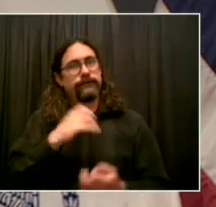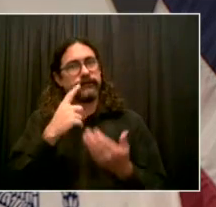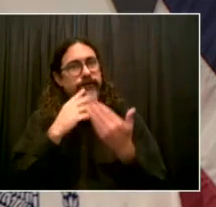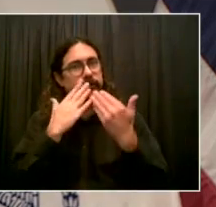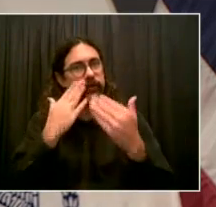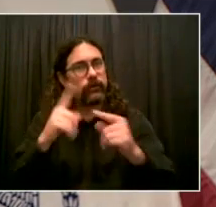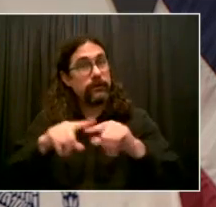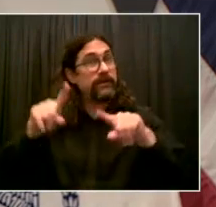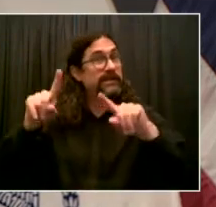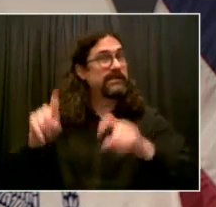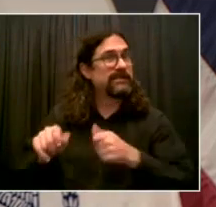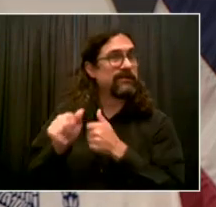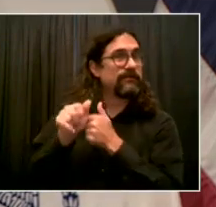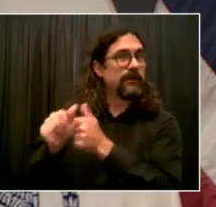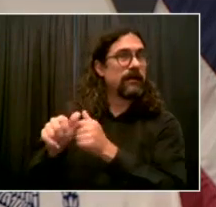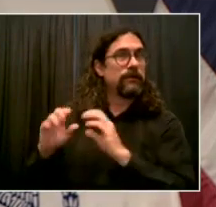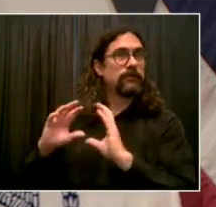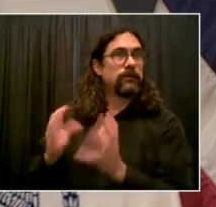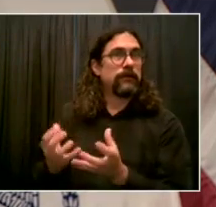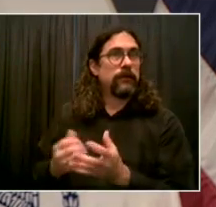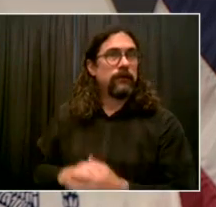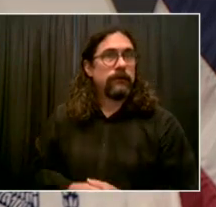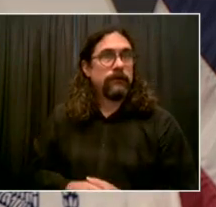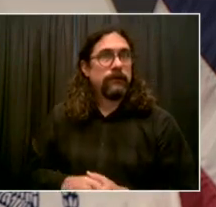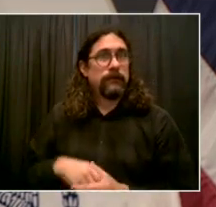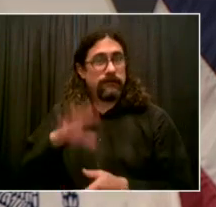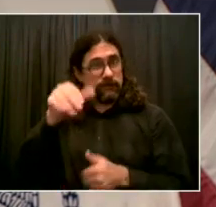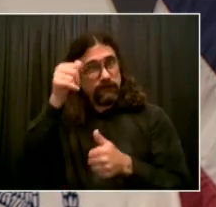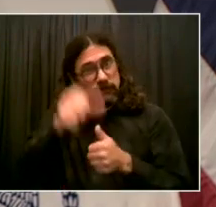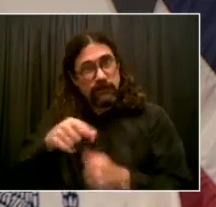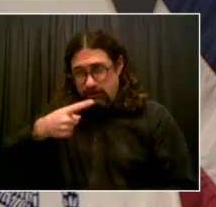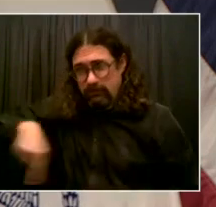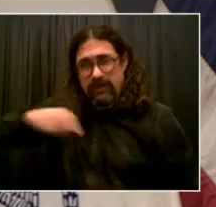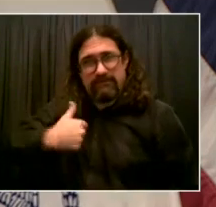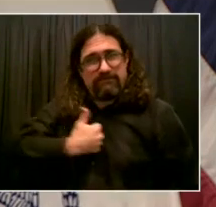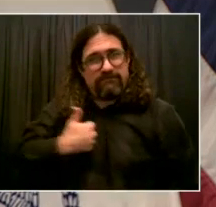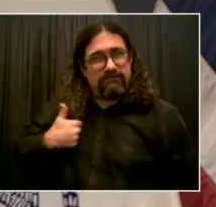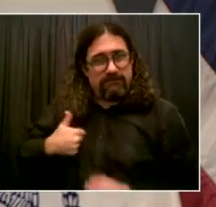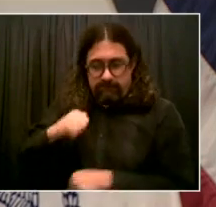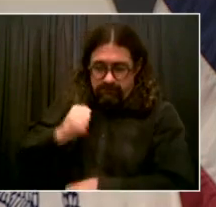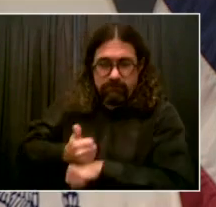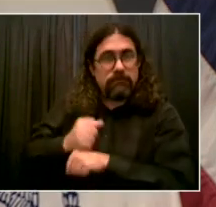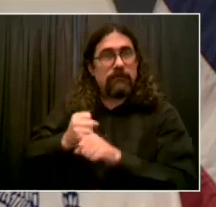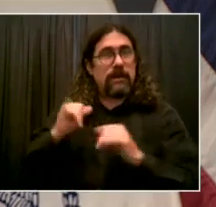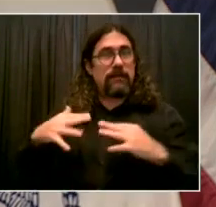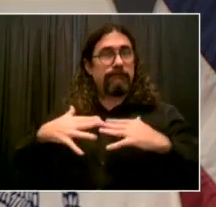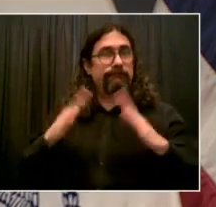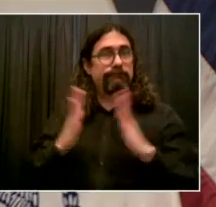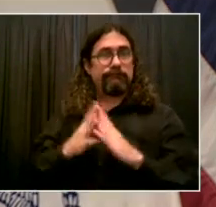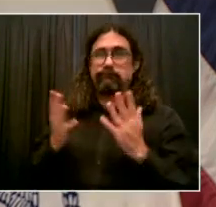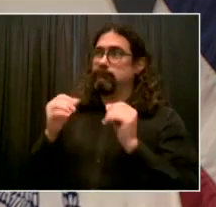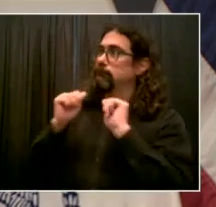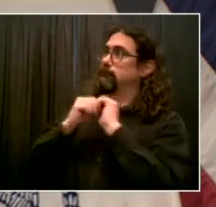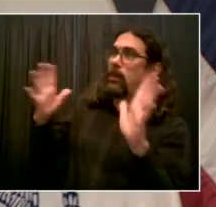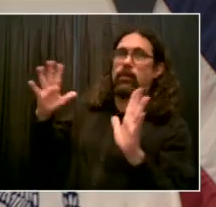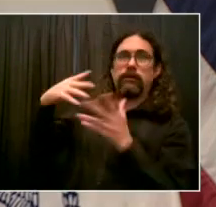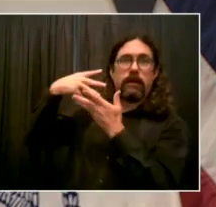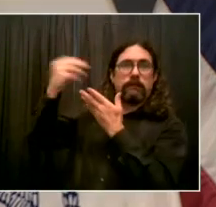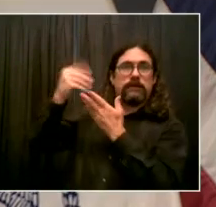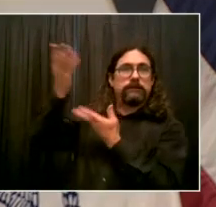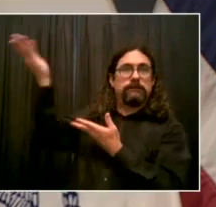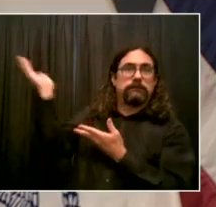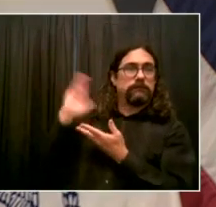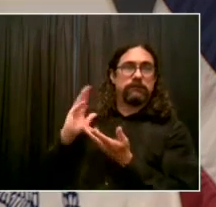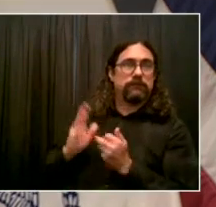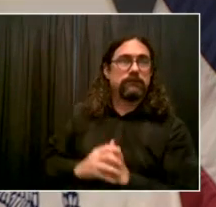from scratch. What an amazing effort. But they've had a dynamic leader, always energetic. And I know he is pumped up at the notion